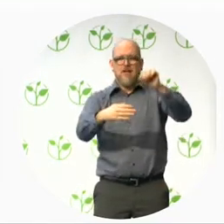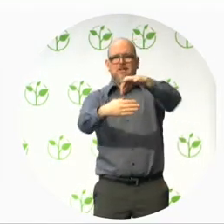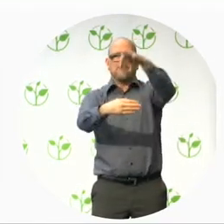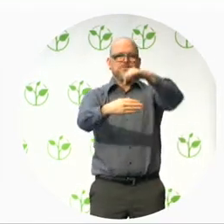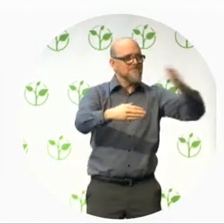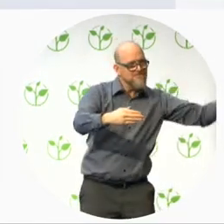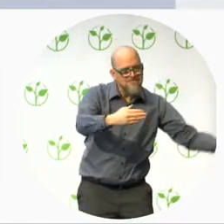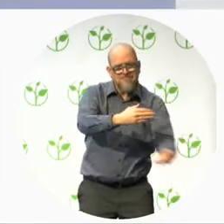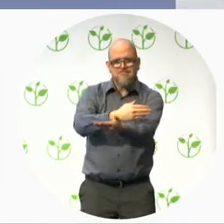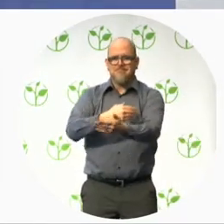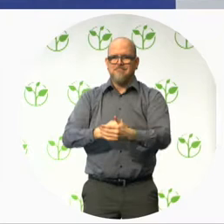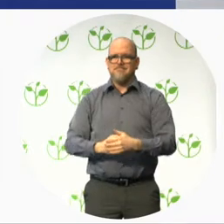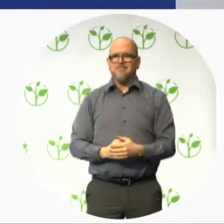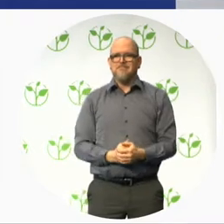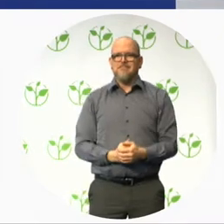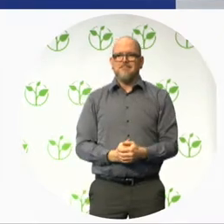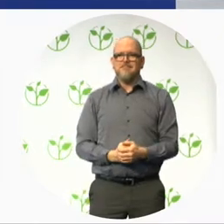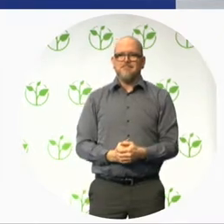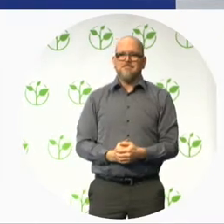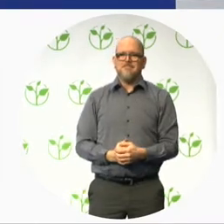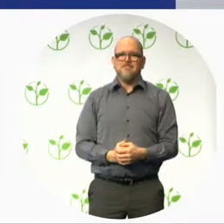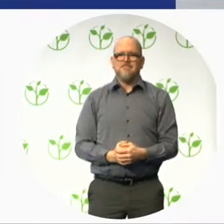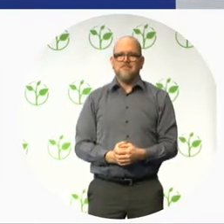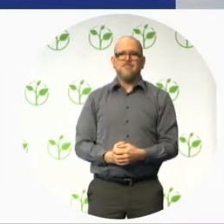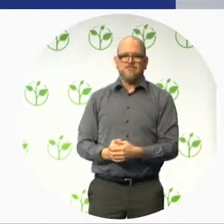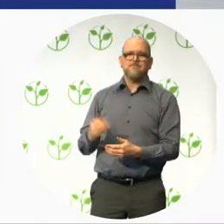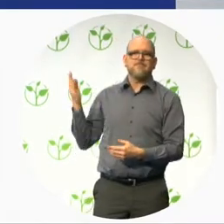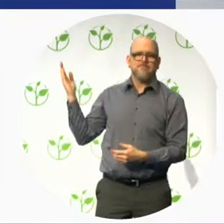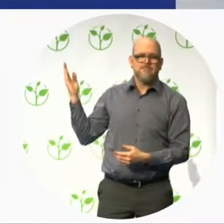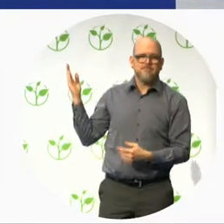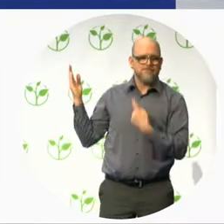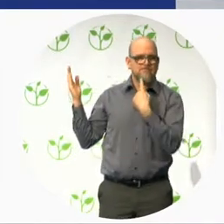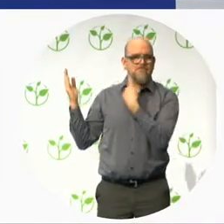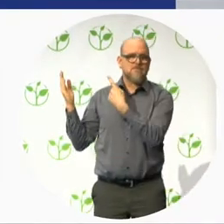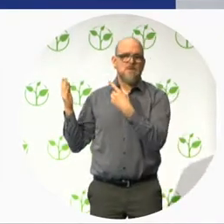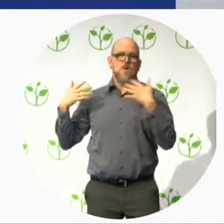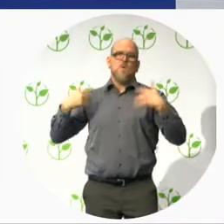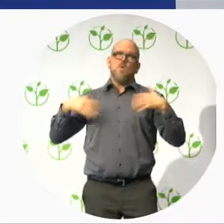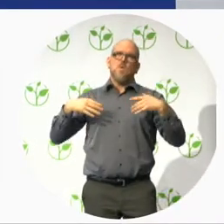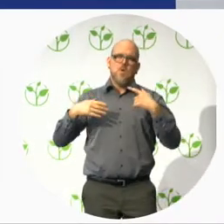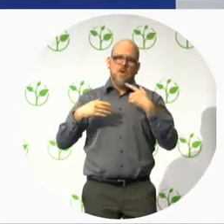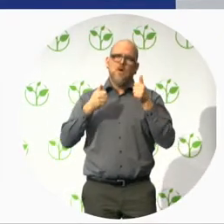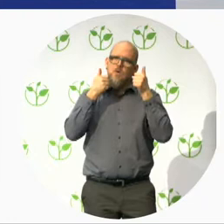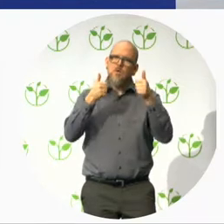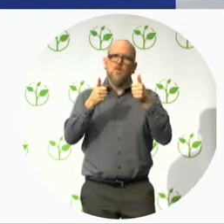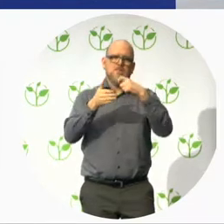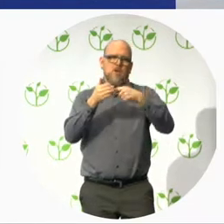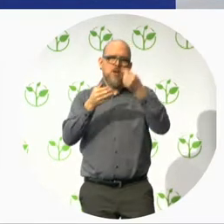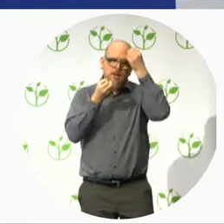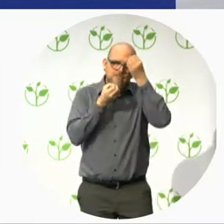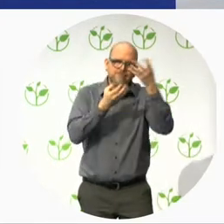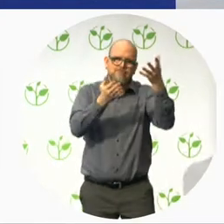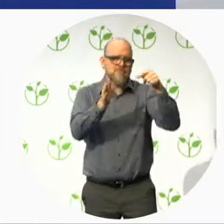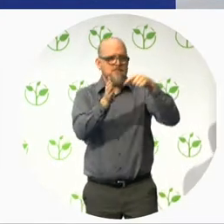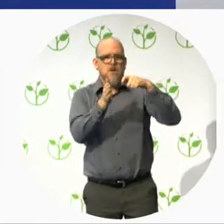La campaña fue muy importante, porque nos decíamos a que tienen